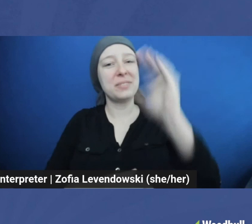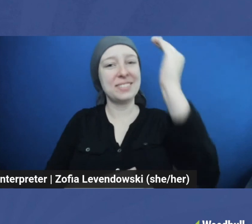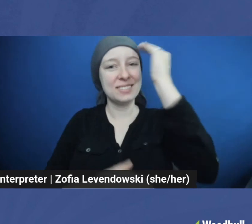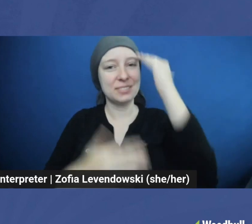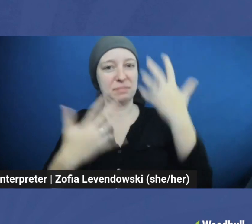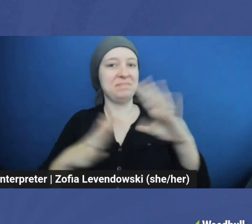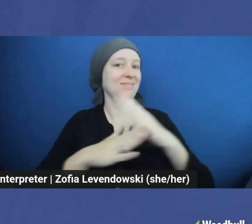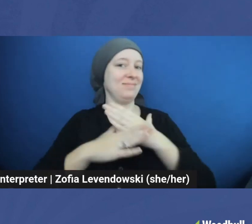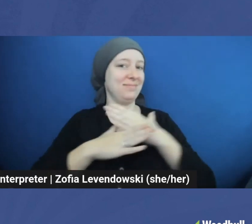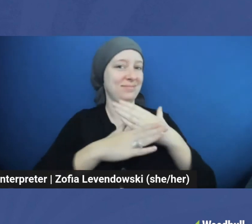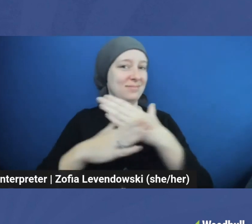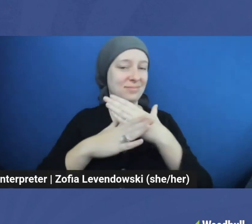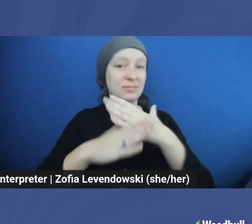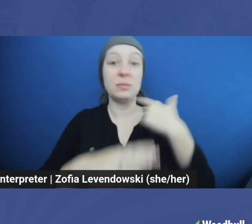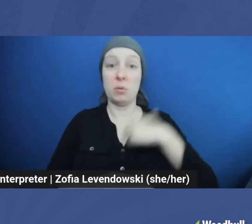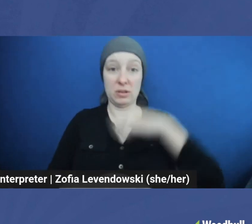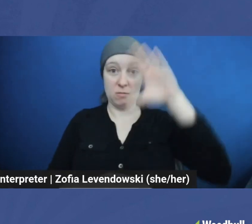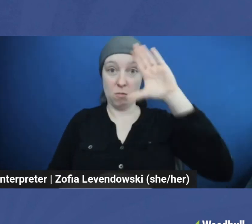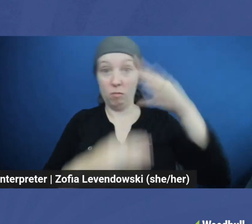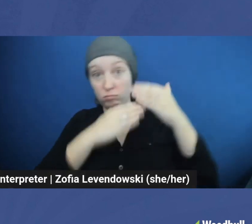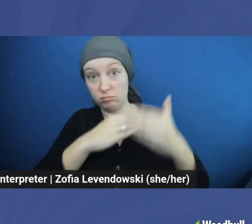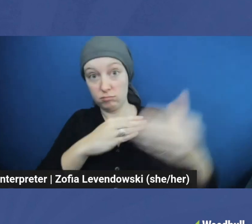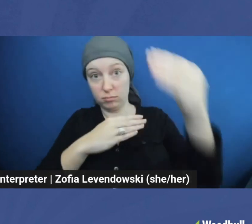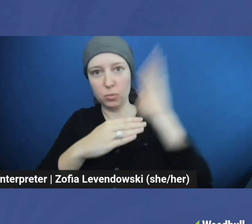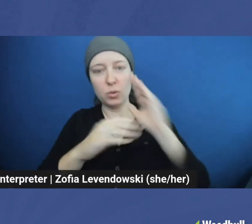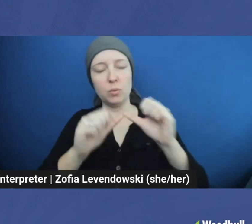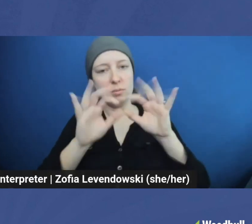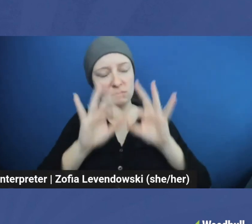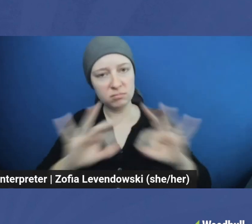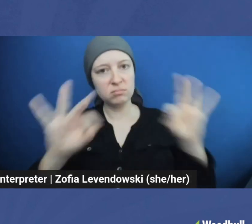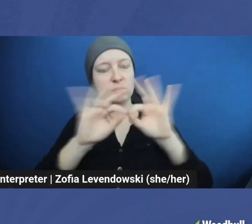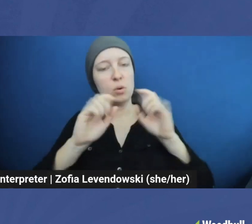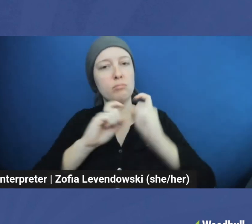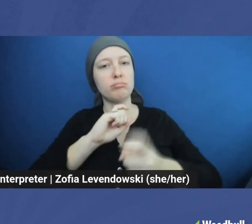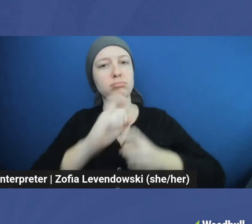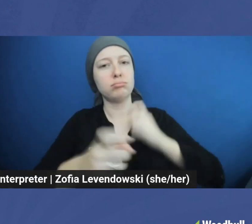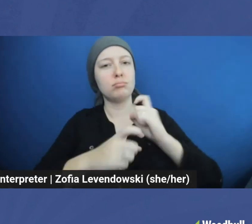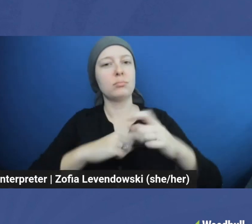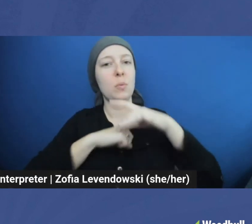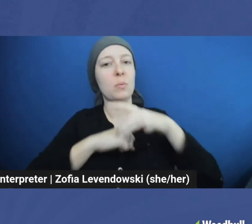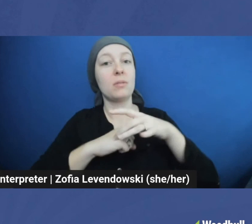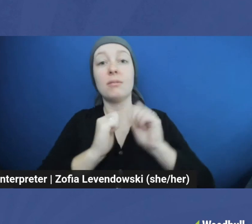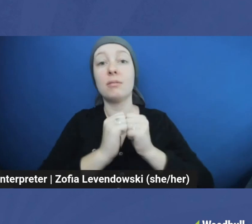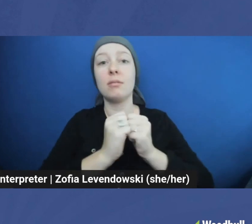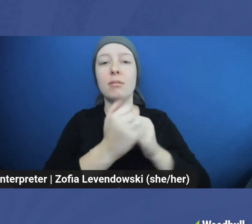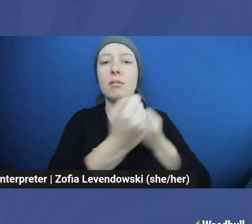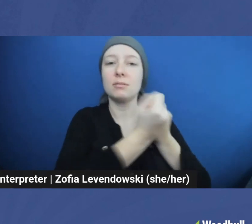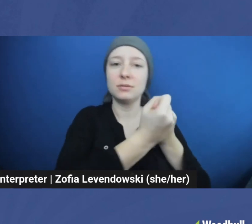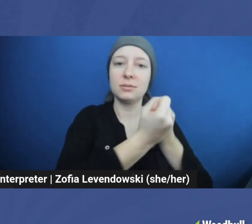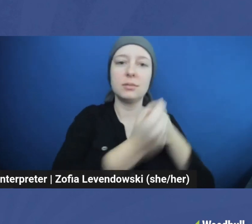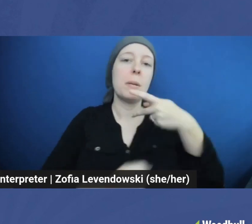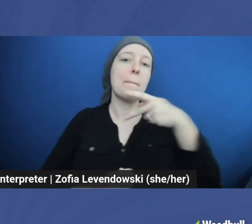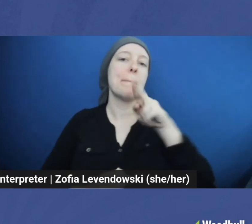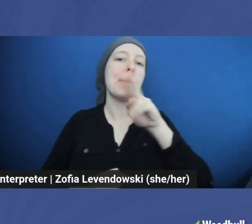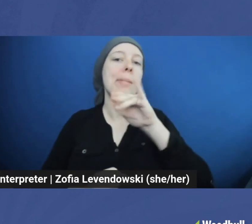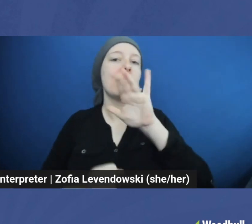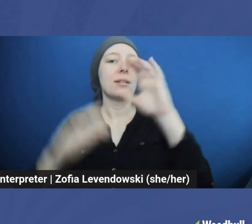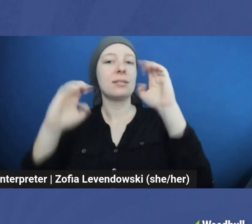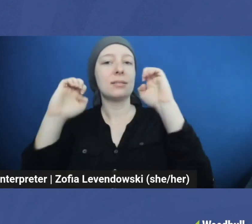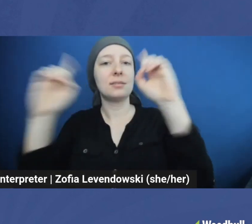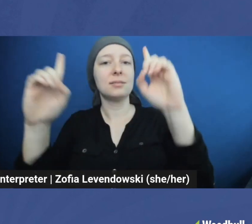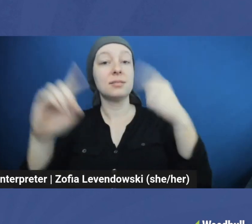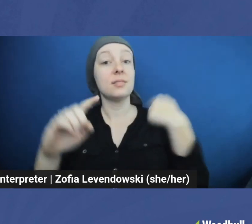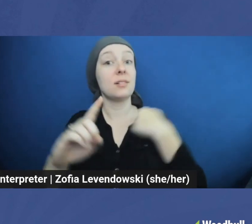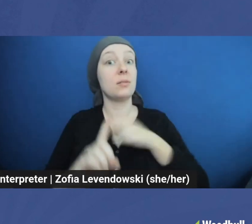shared. We know that you'll continue to make an important contribution to the world through your advocacy and public education. And we're especially